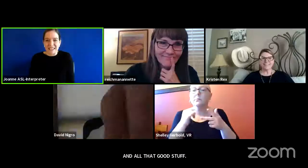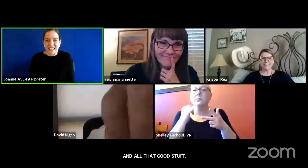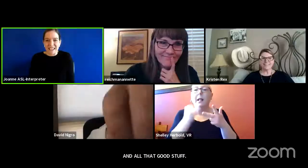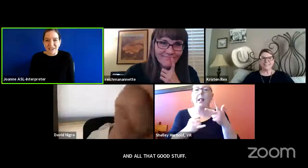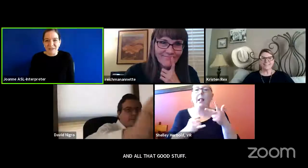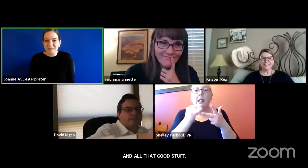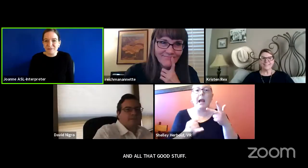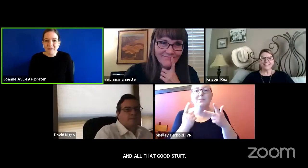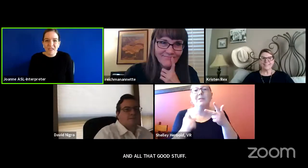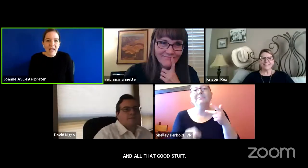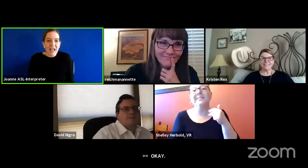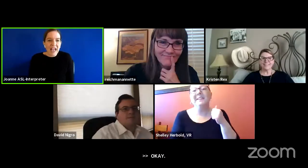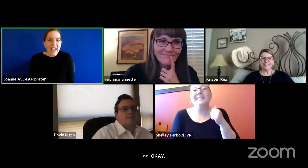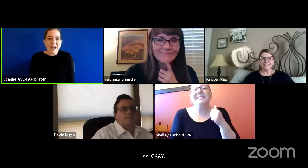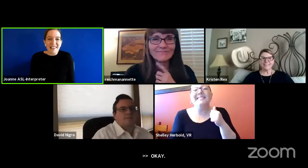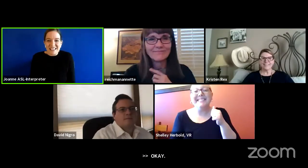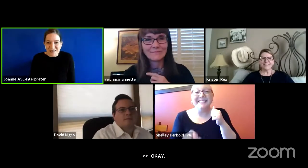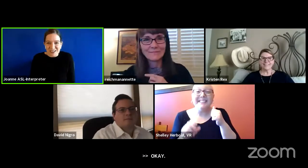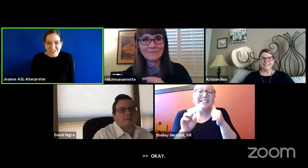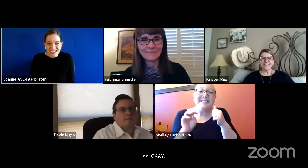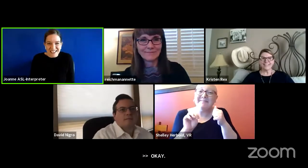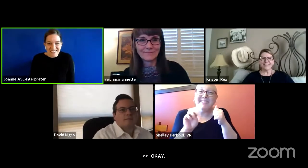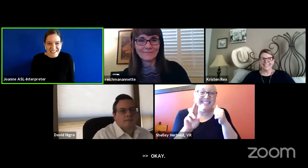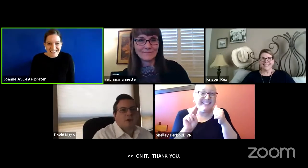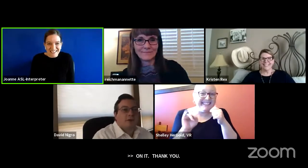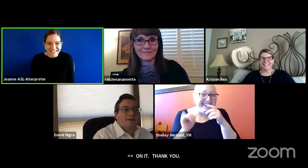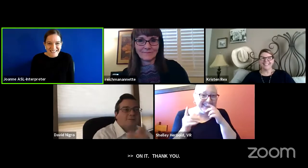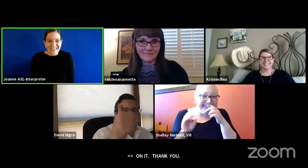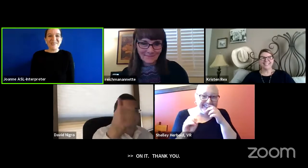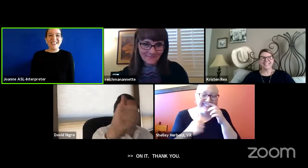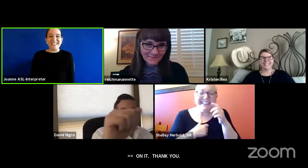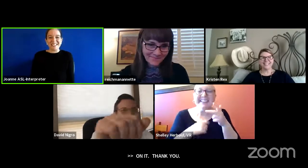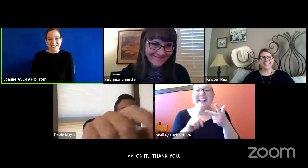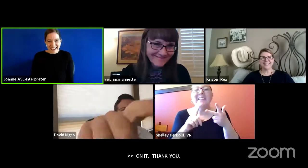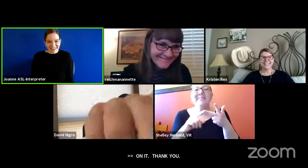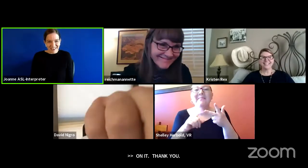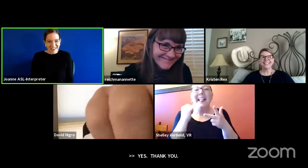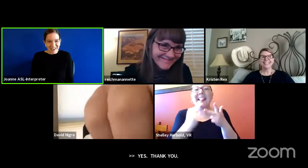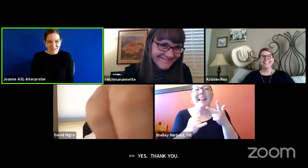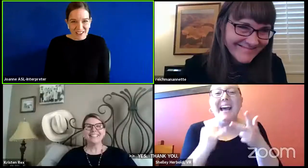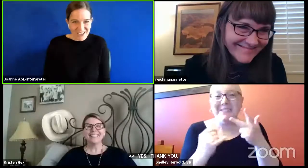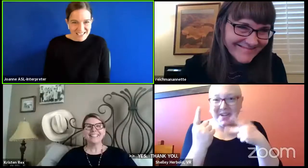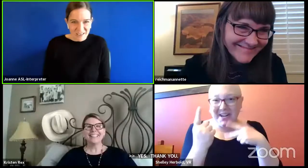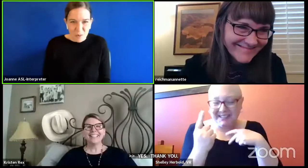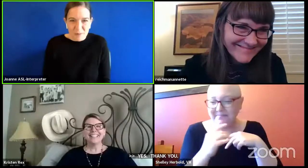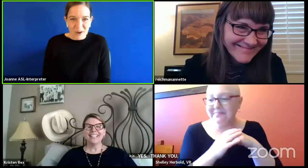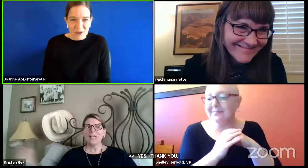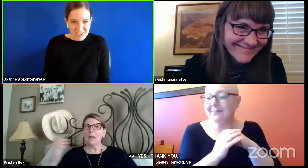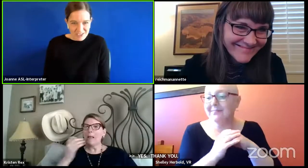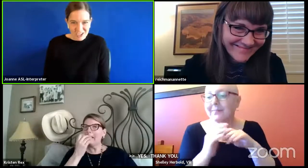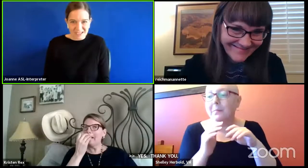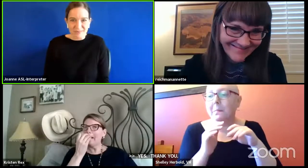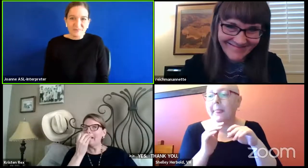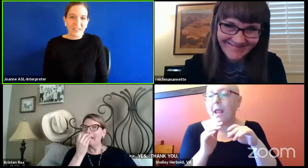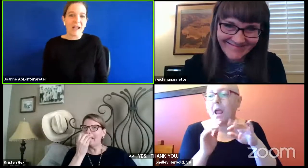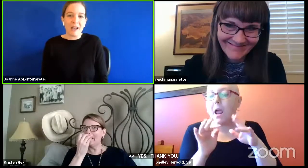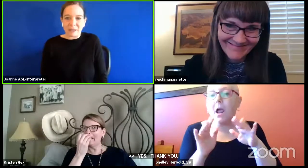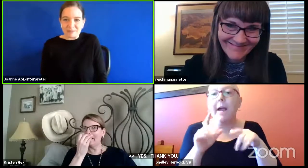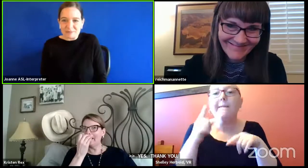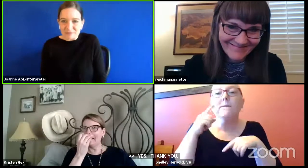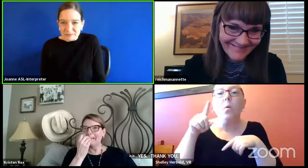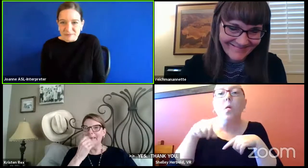Yes. Thank you. And my last question, David, Mr. Nigro, I apologize. have one more question.